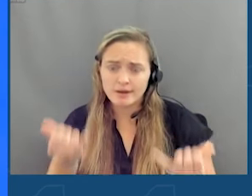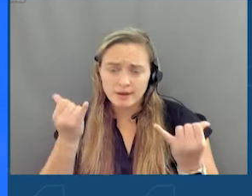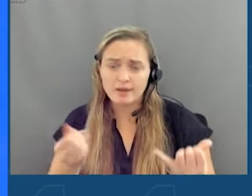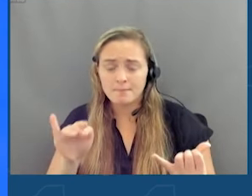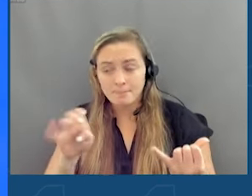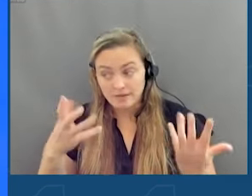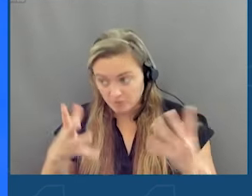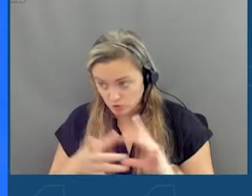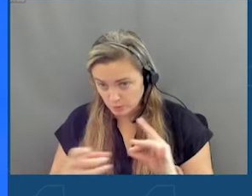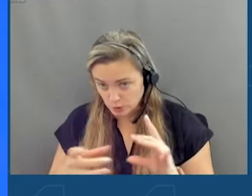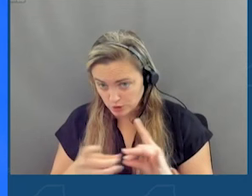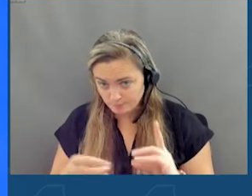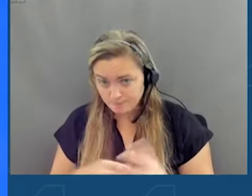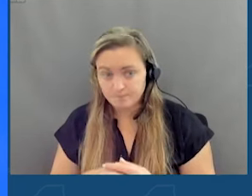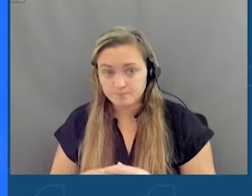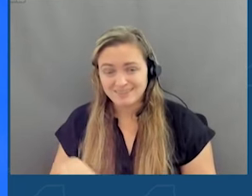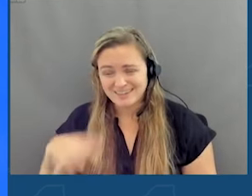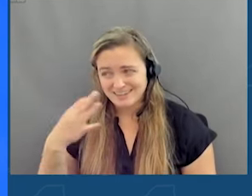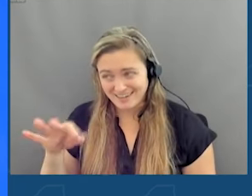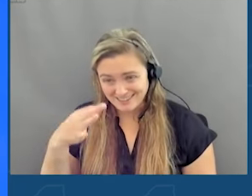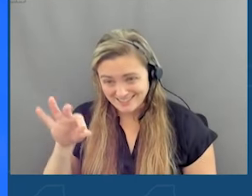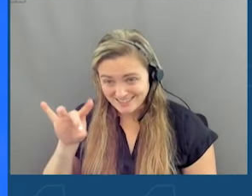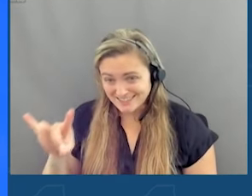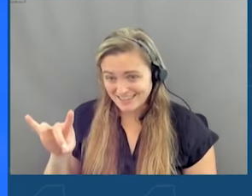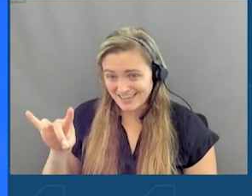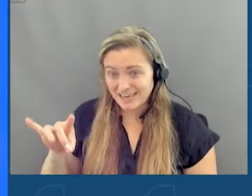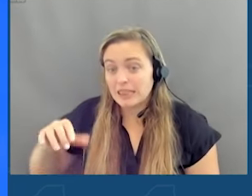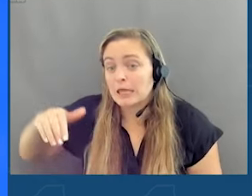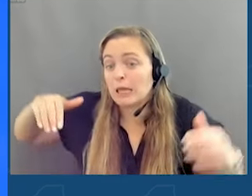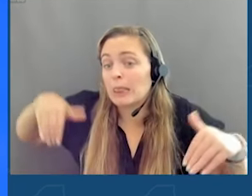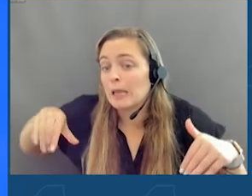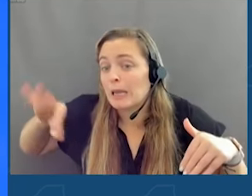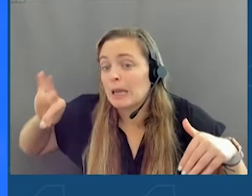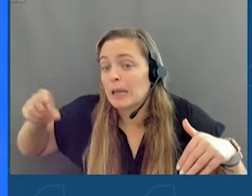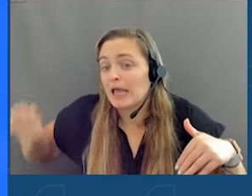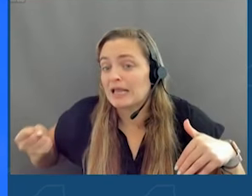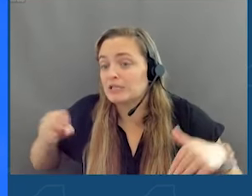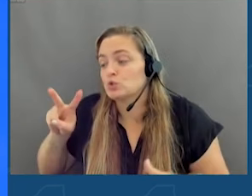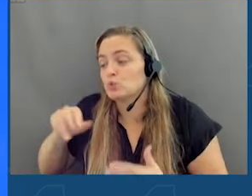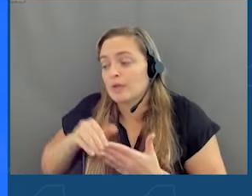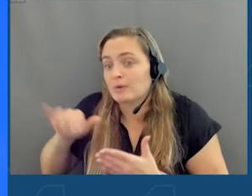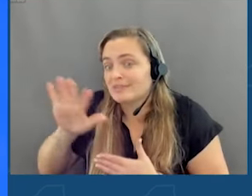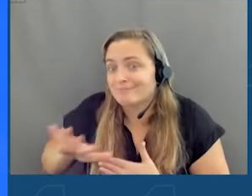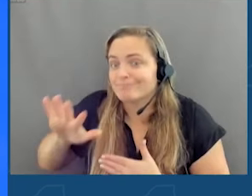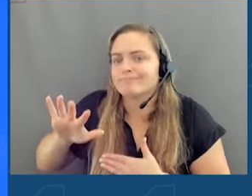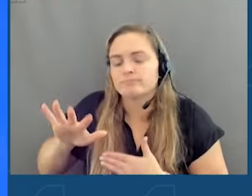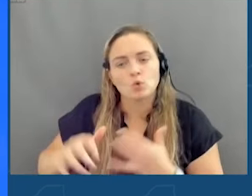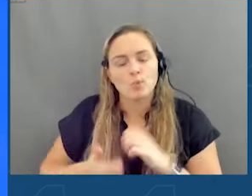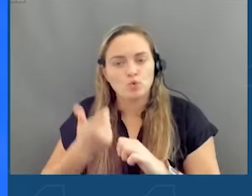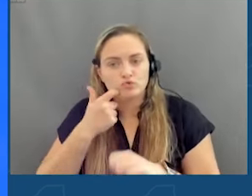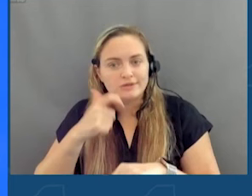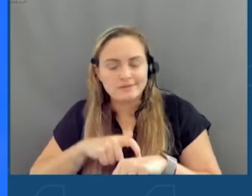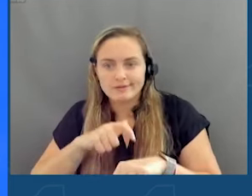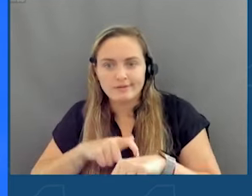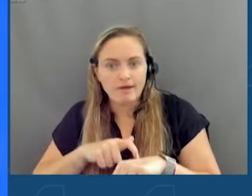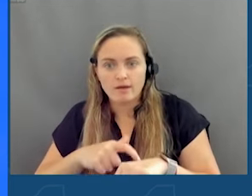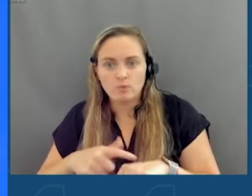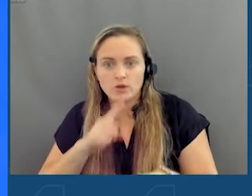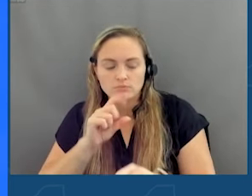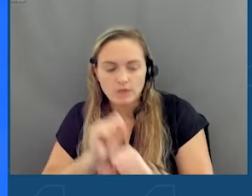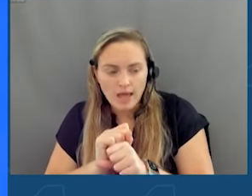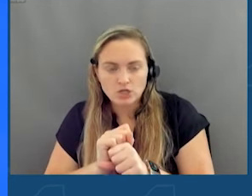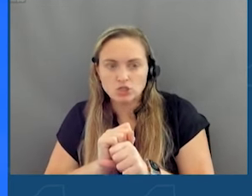mentioned, 1998, the late 90s, 2000, is the last time we actually